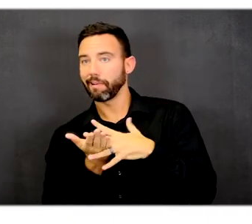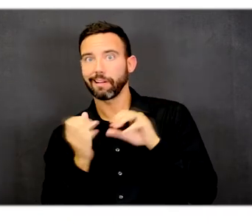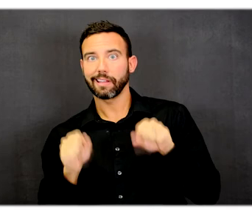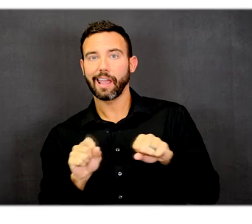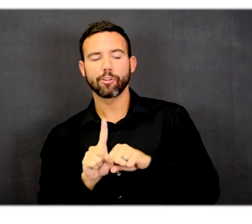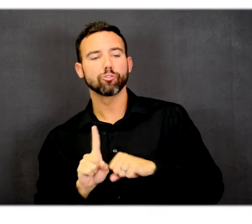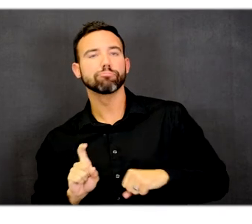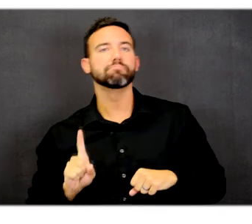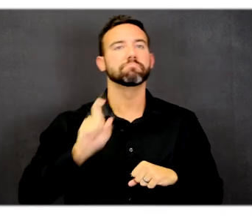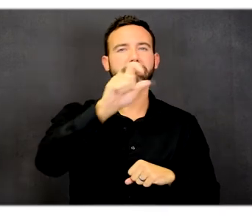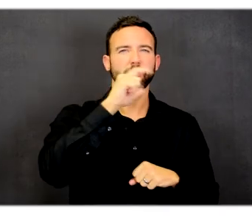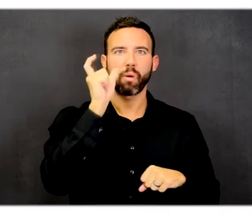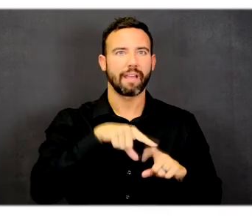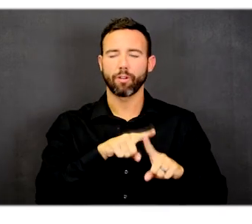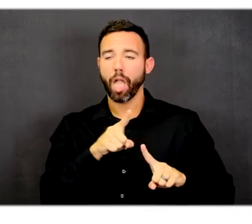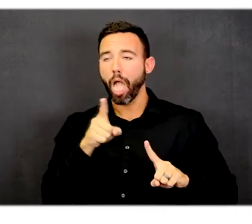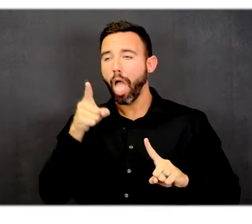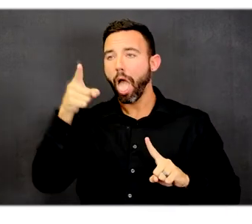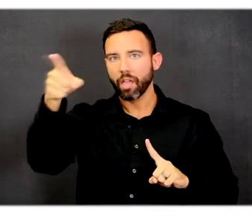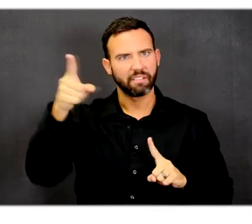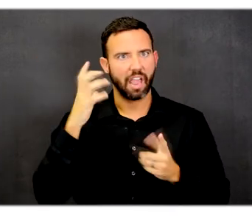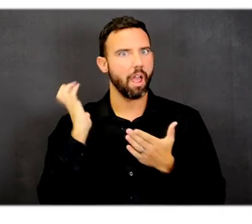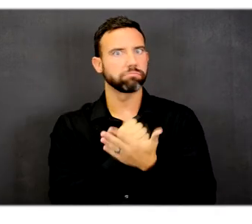far to access any of those various features.